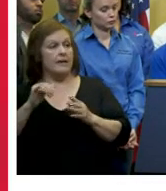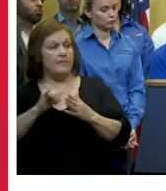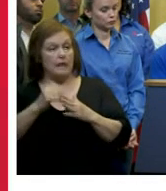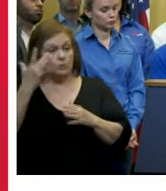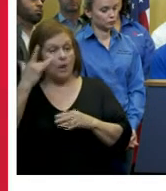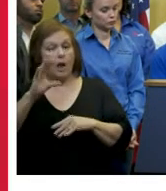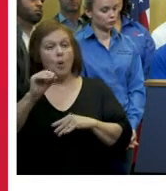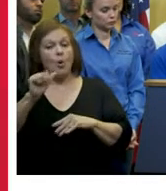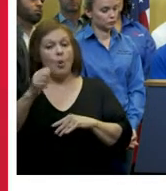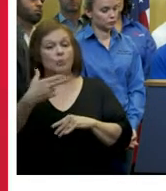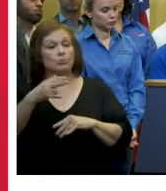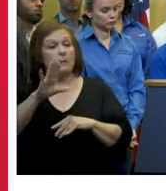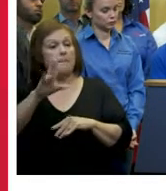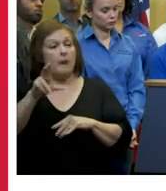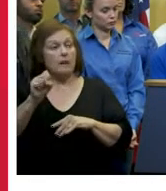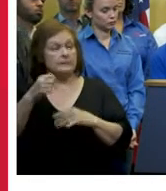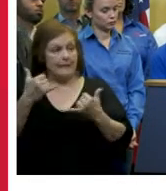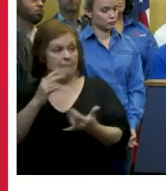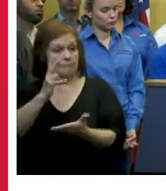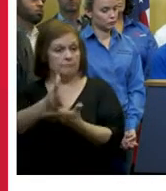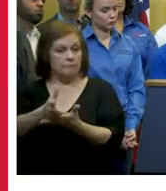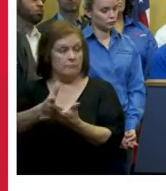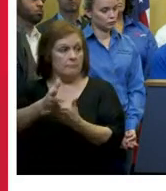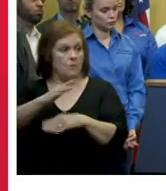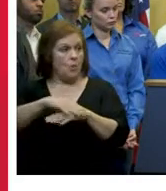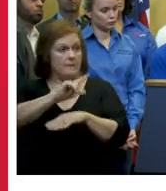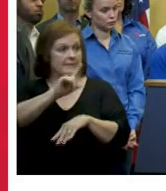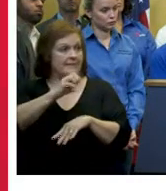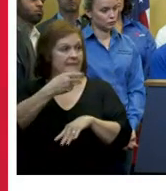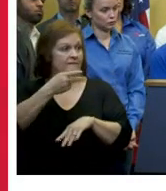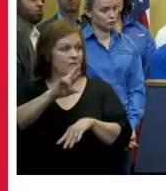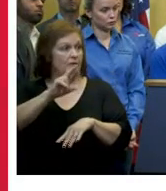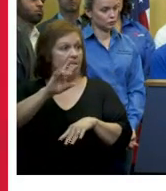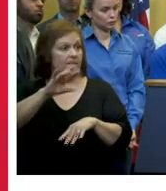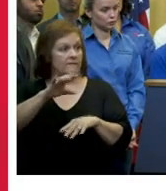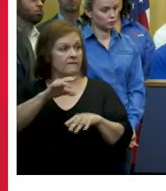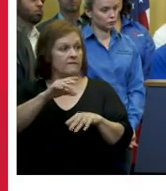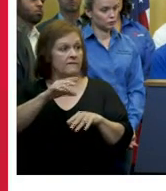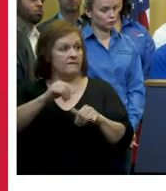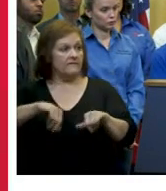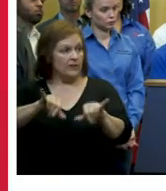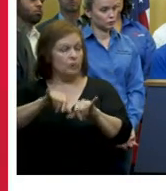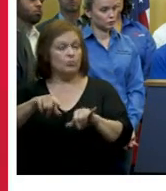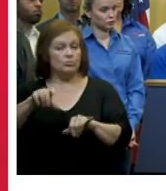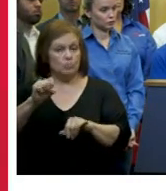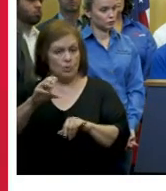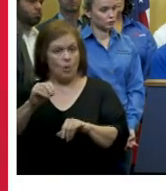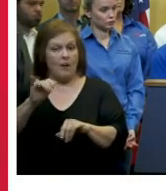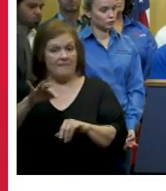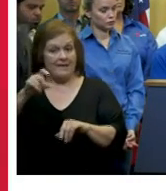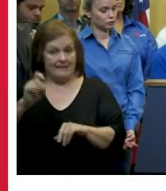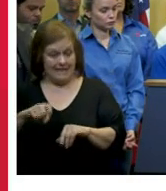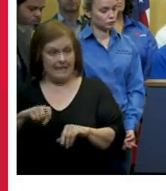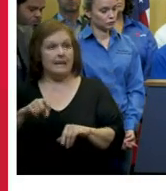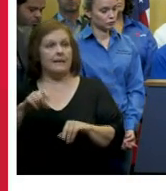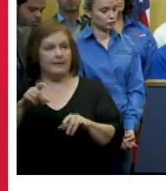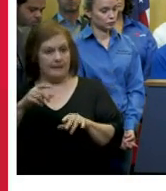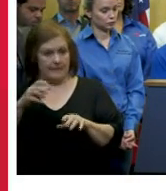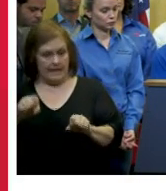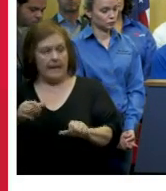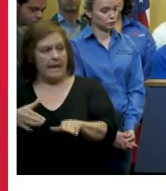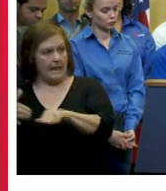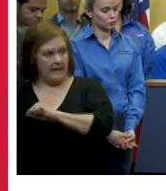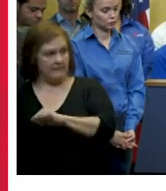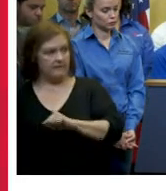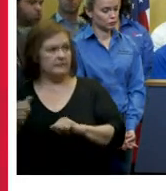zephyr field are being staged there should we need to move people out to shelters that have been identified by